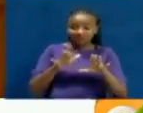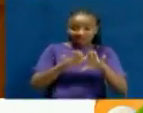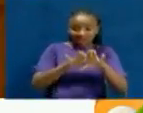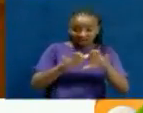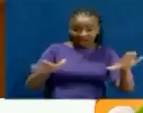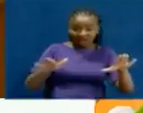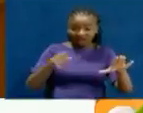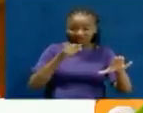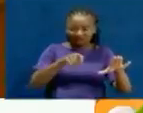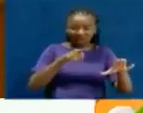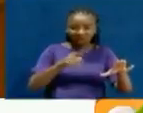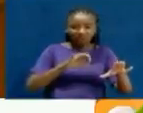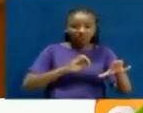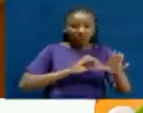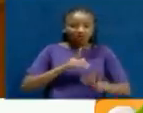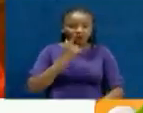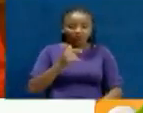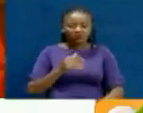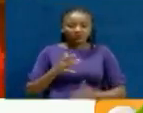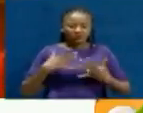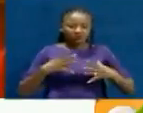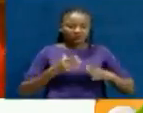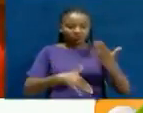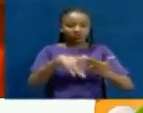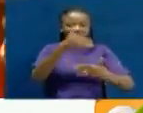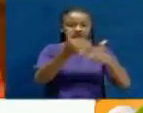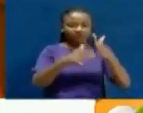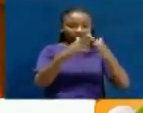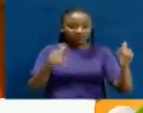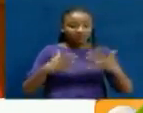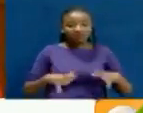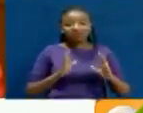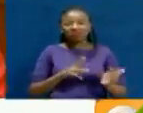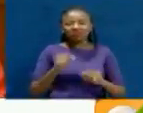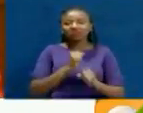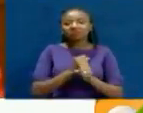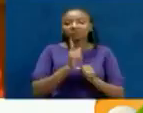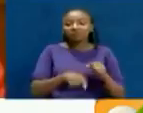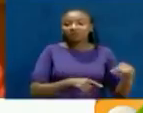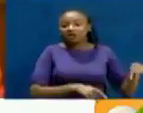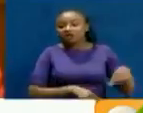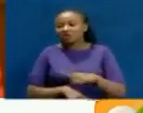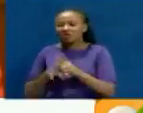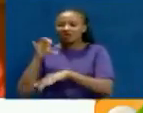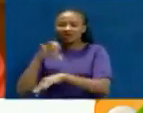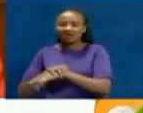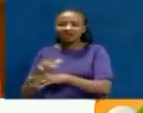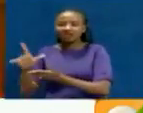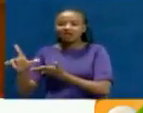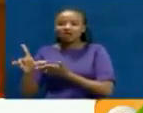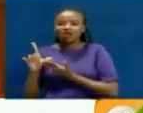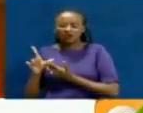entire parcel of land. And what would some of them do? Go to the bank, take out a loan and you're sitting in your apartment thinking you want the apartment.